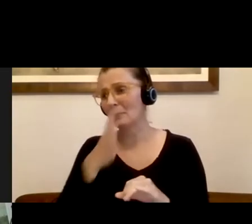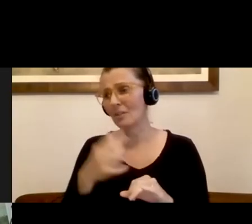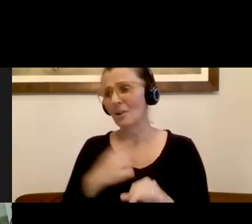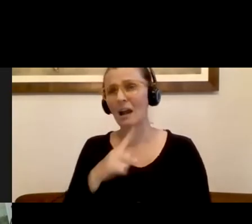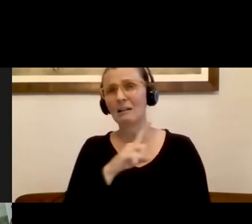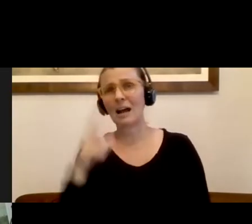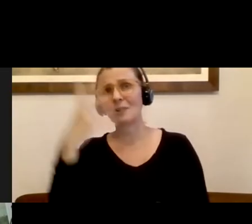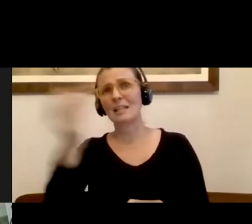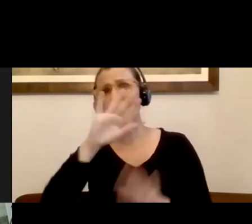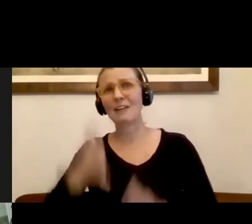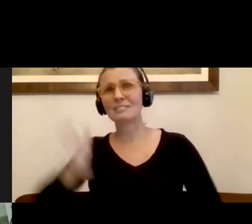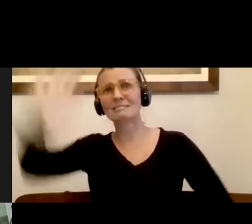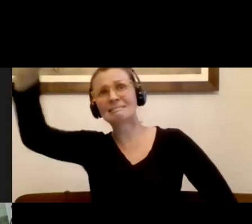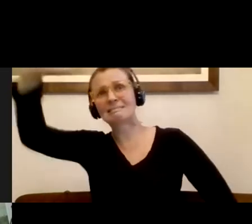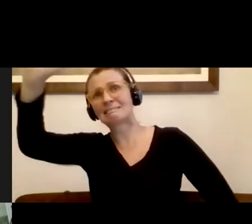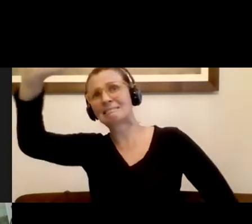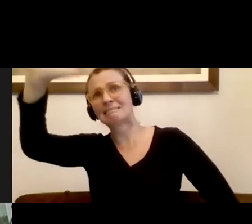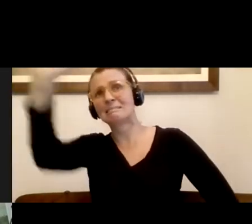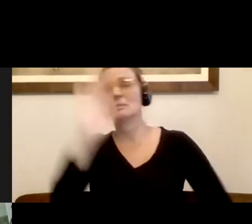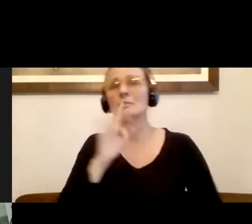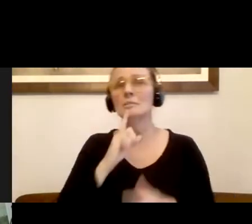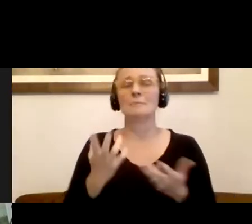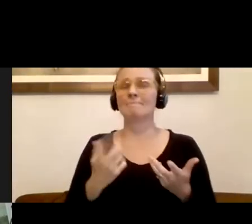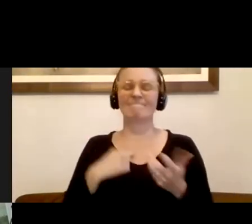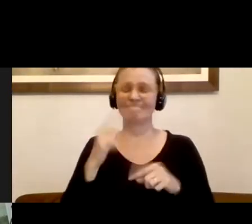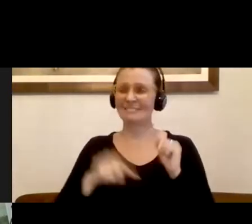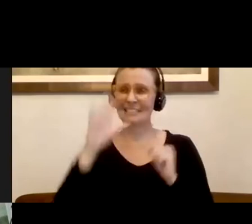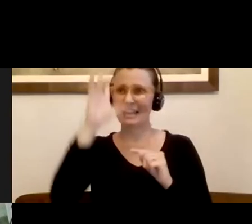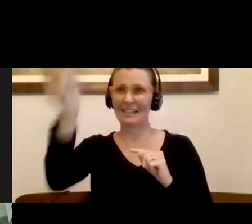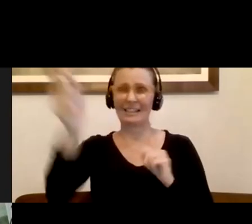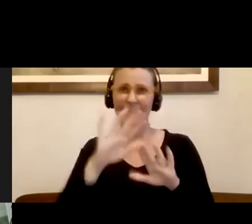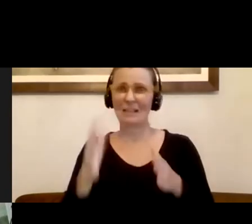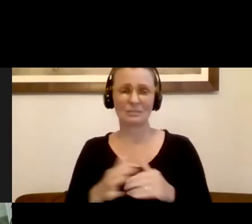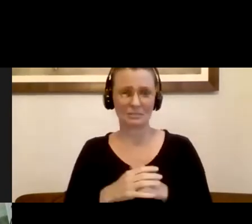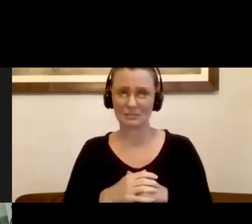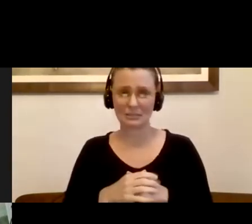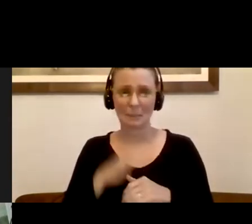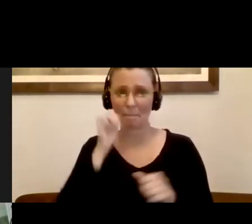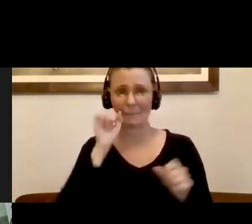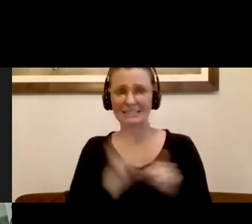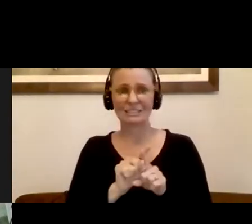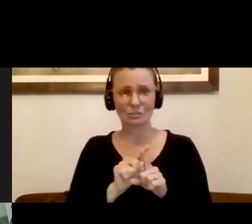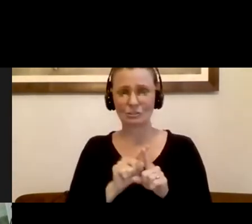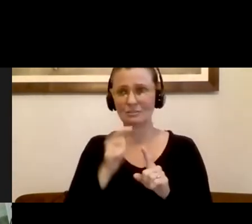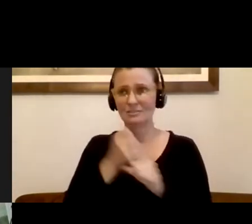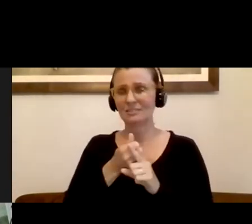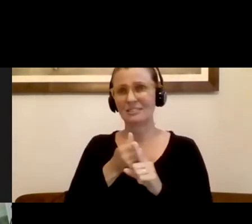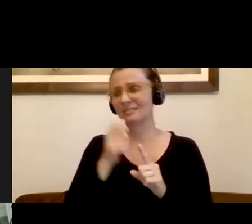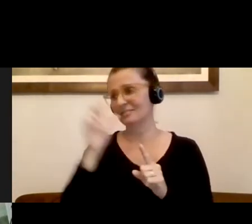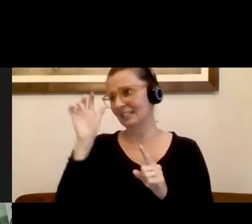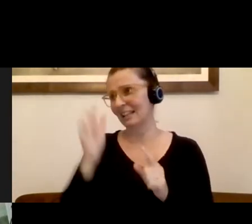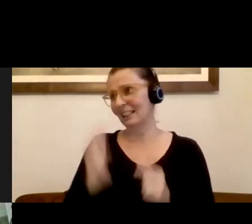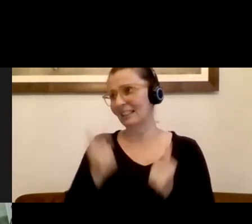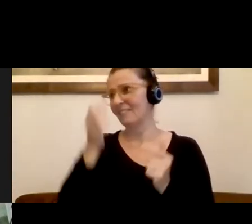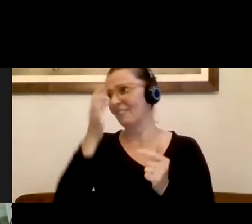and she's not to leave her house. Otherwise, other than we make sure she said it gets to my sisters up, up the street and they've all been pouring sort of safe, self isolated.